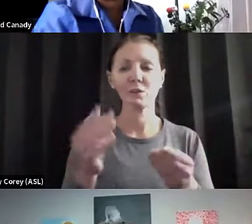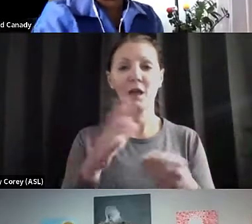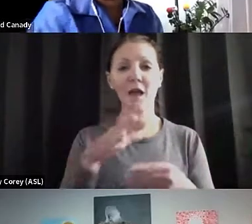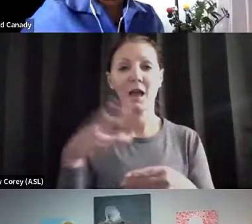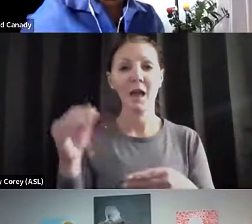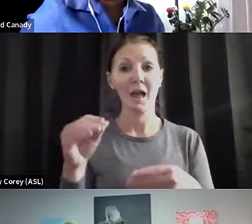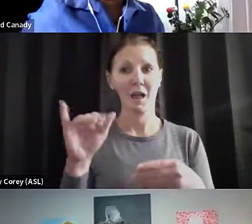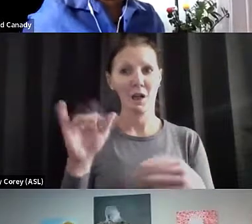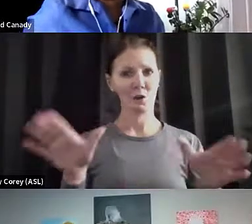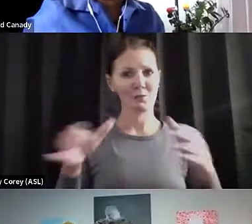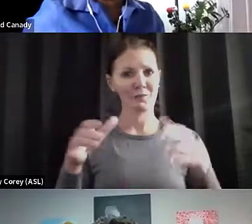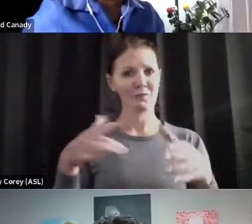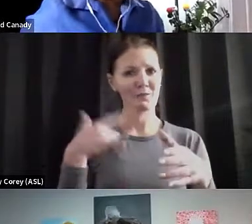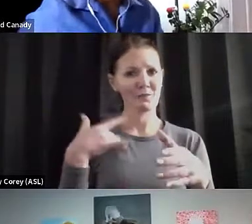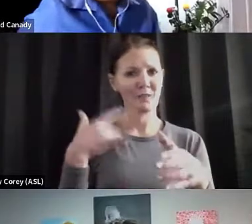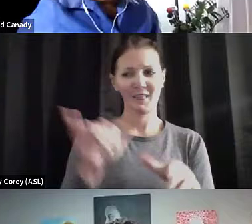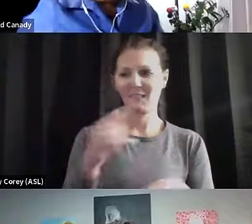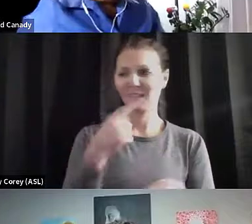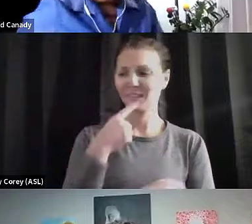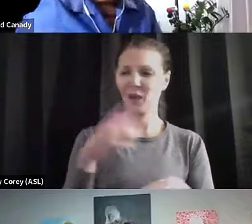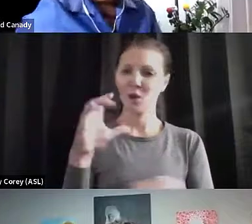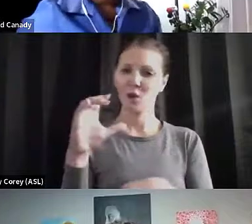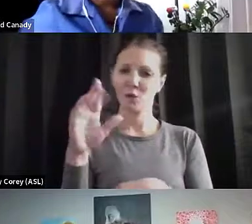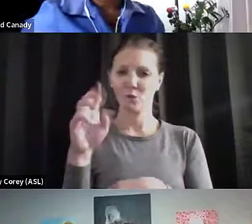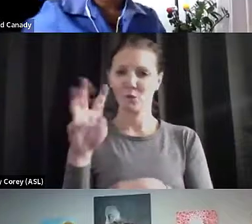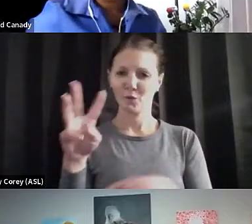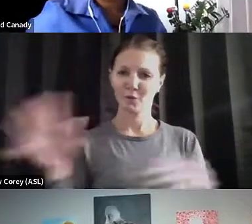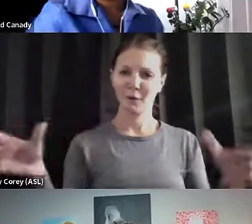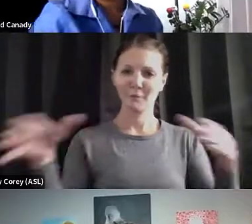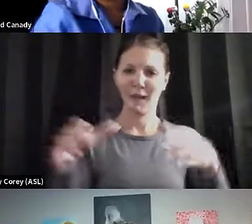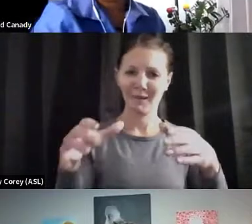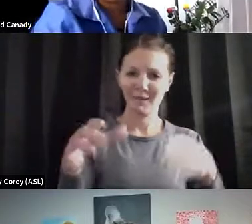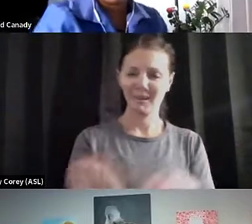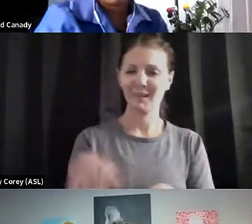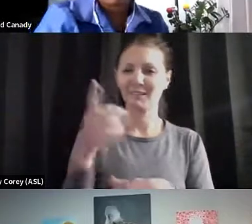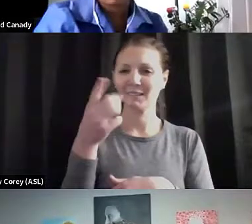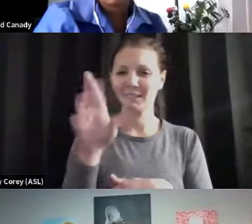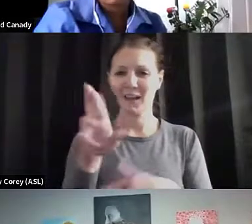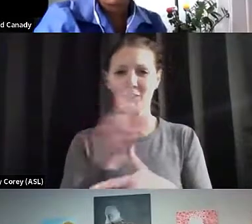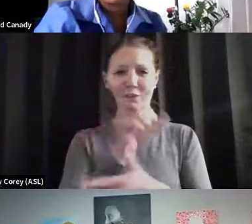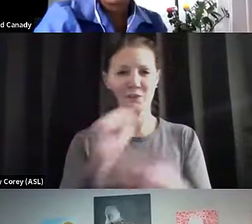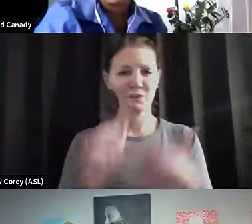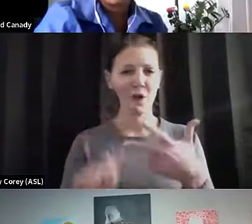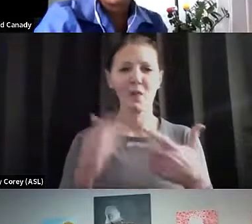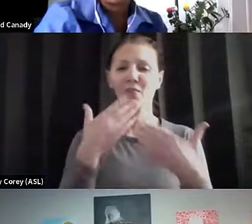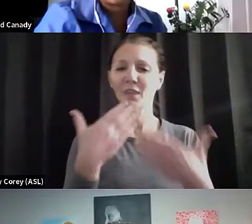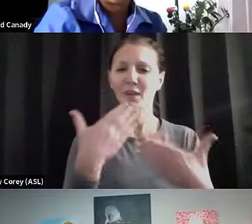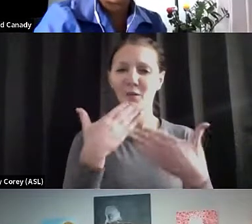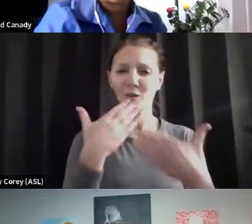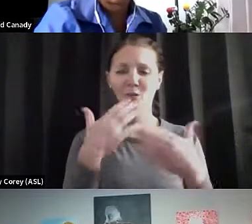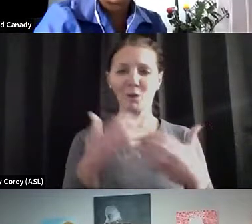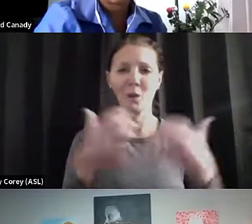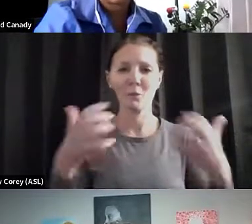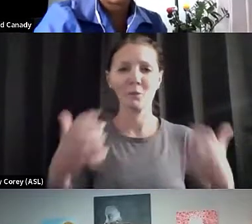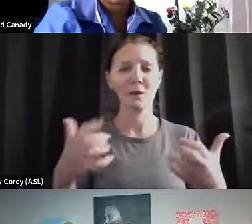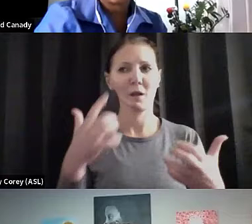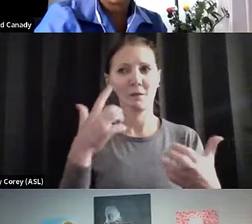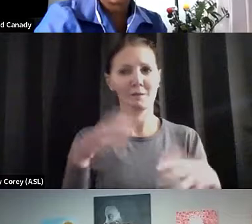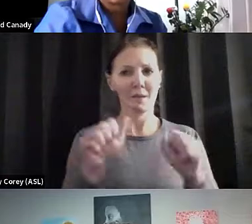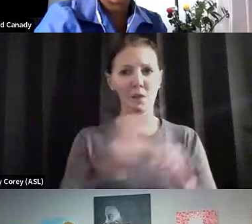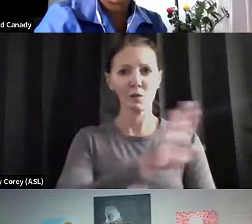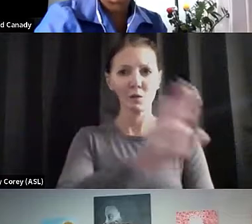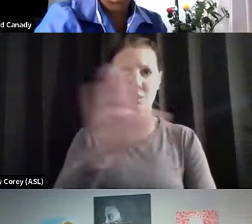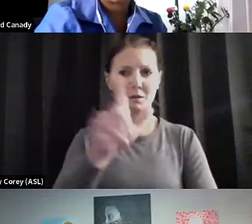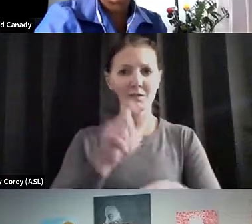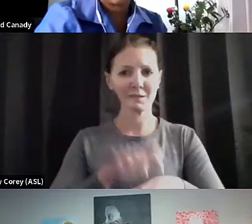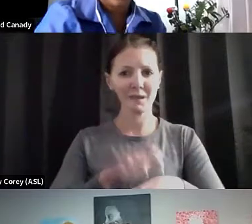back together is what I feel like saying. Dr. Salazar, Dr. Ketter, and Dr. Dudley, thank you so much for taking the time